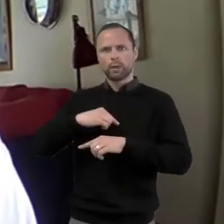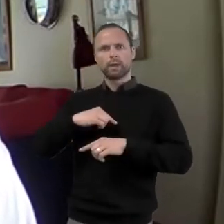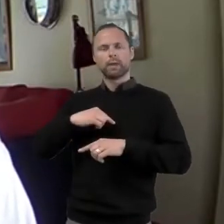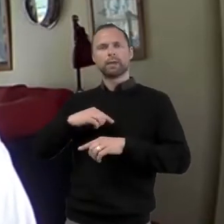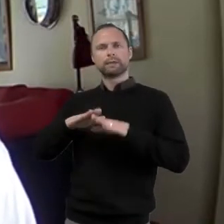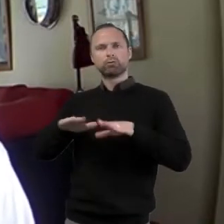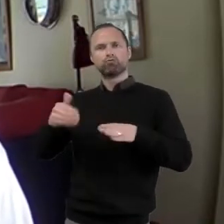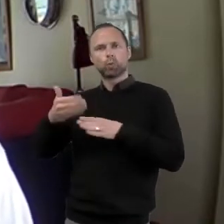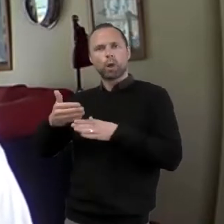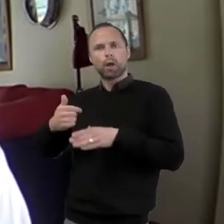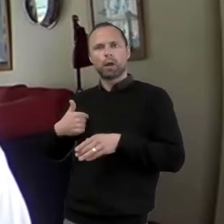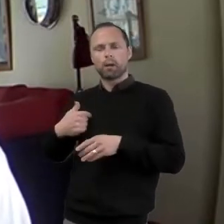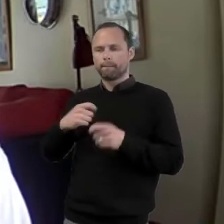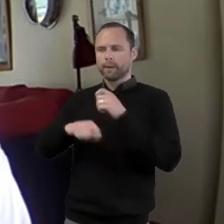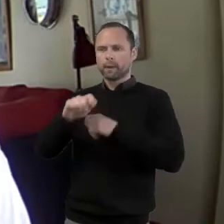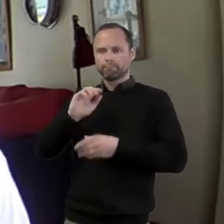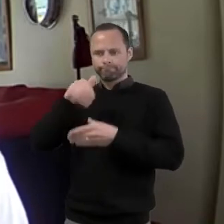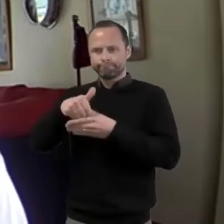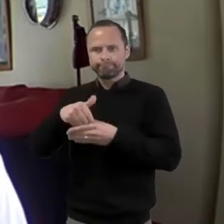being church together.